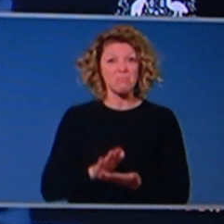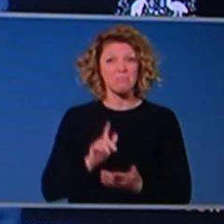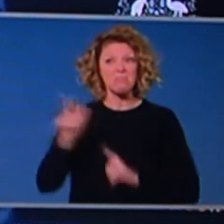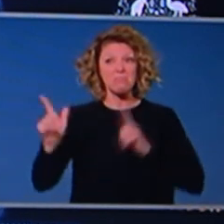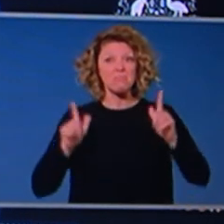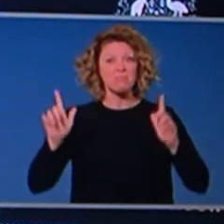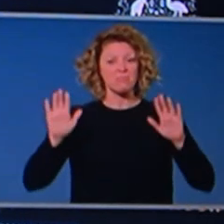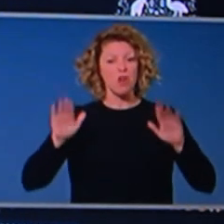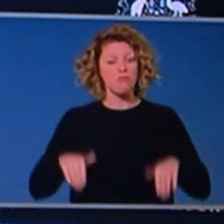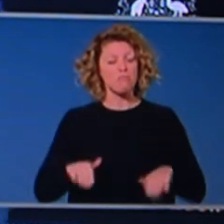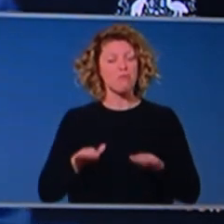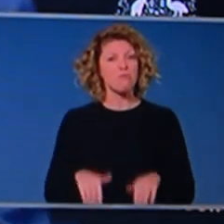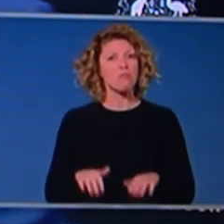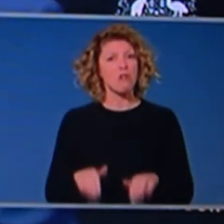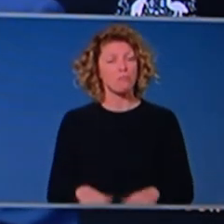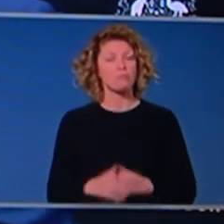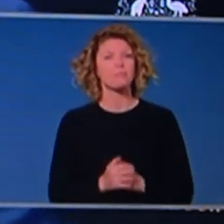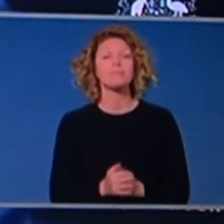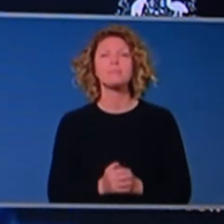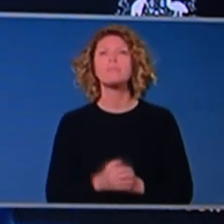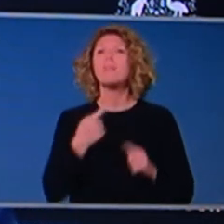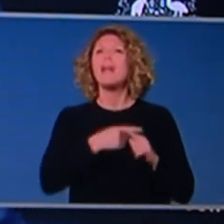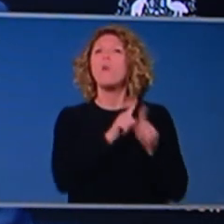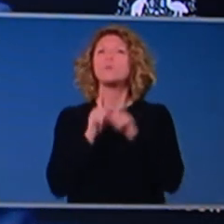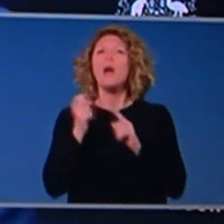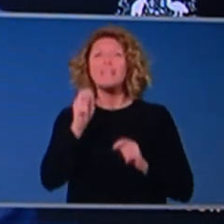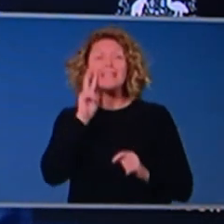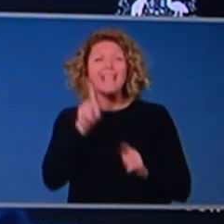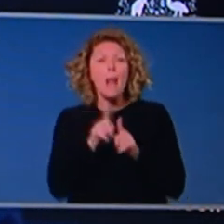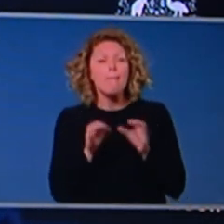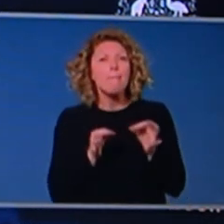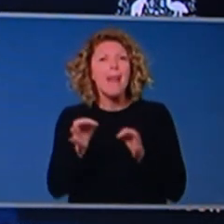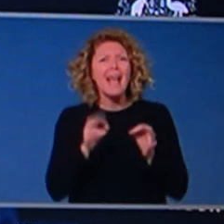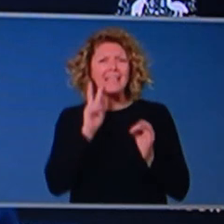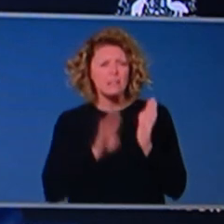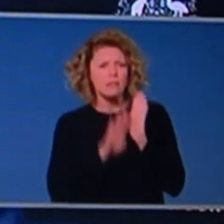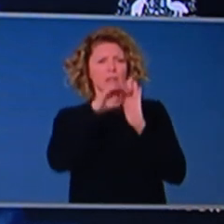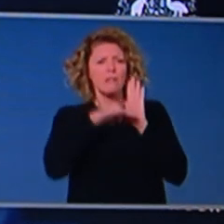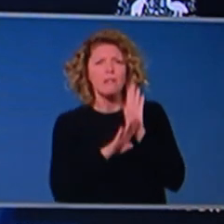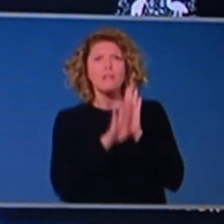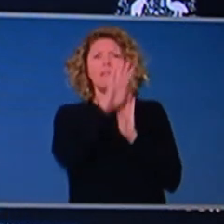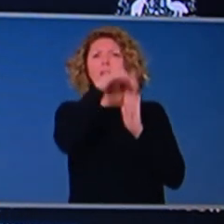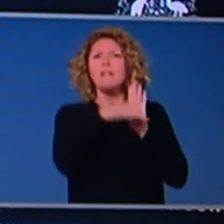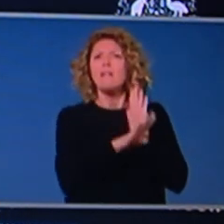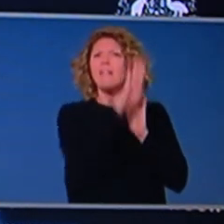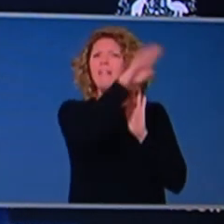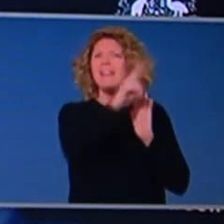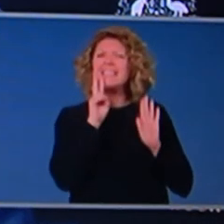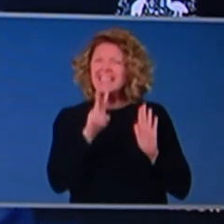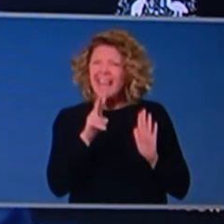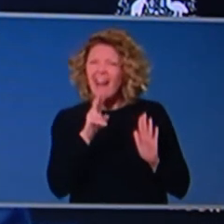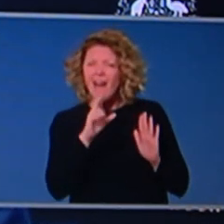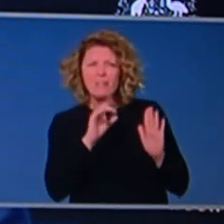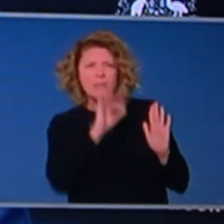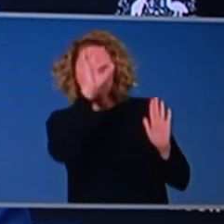Modelling was a prerequisite that was very important. And you've seen already each week that we are presenting modelling. We have updated modelling. And